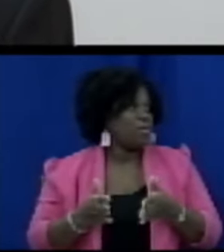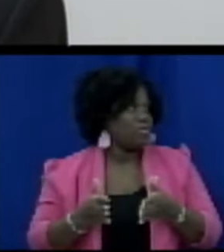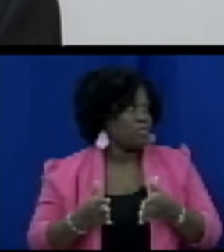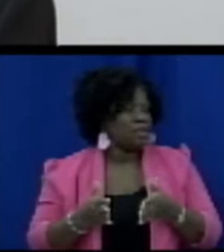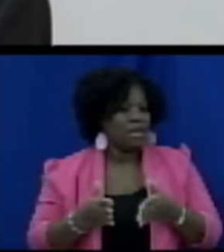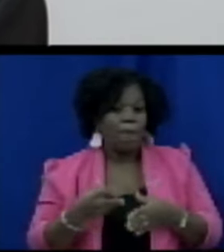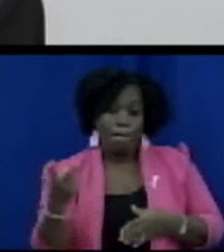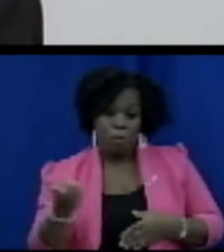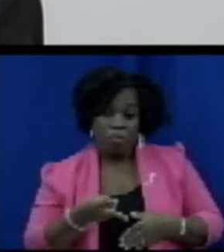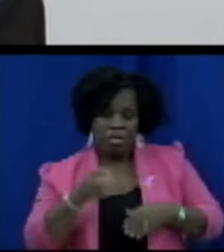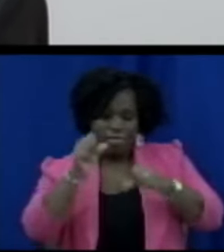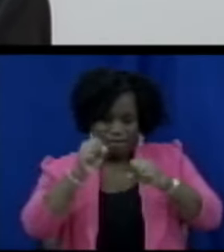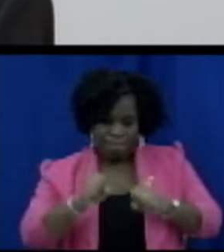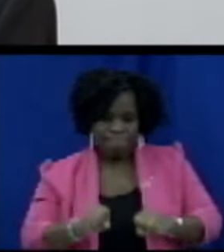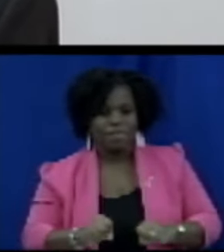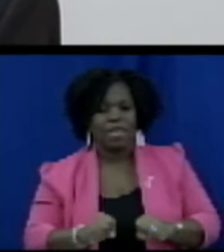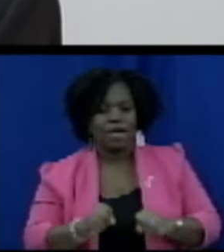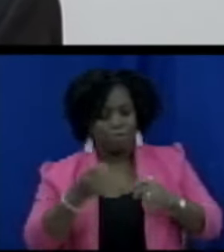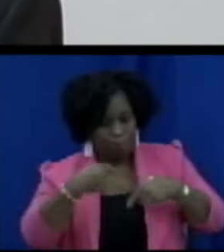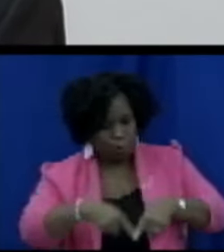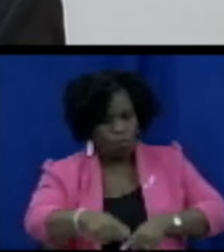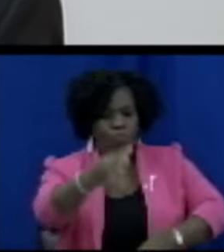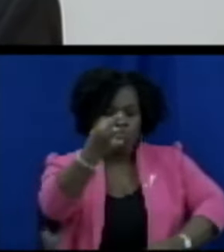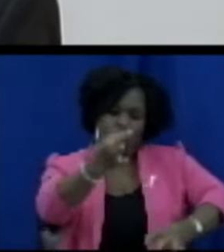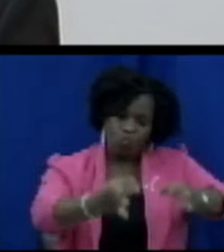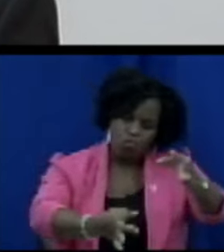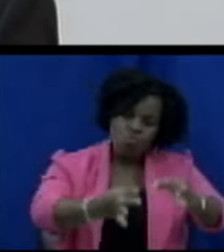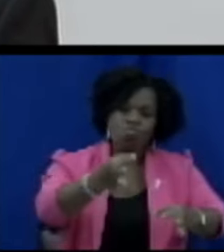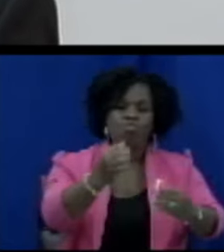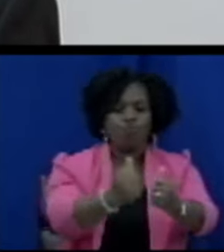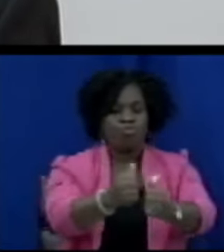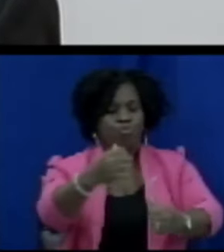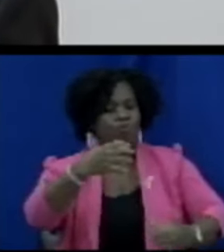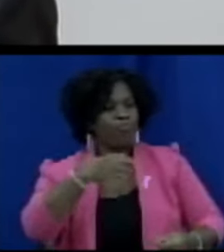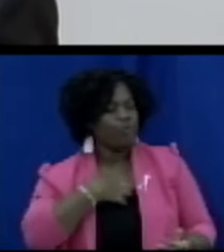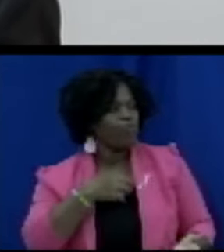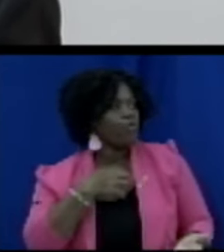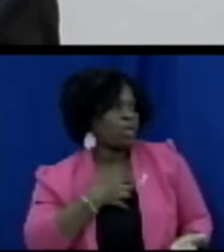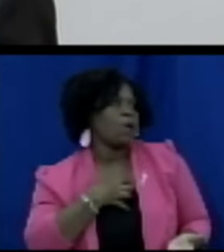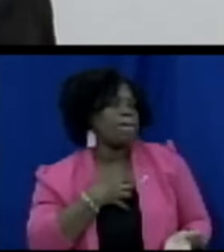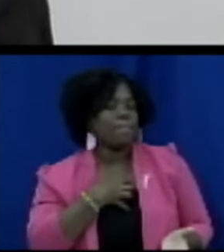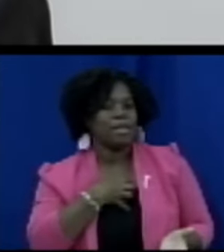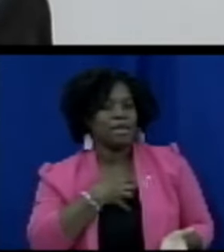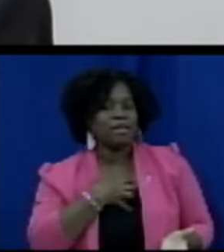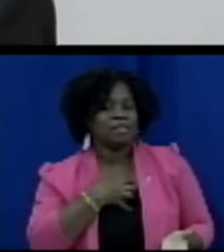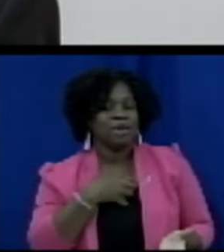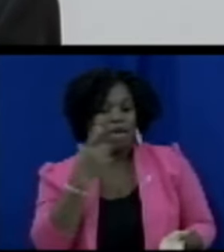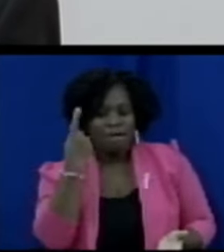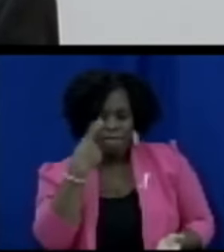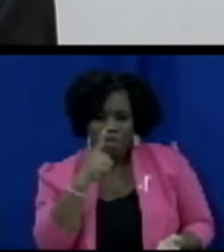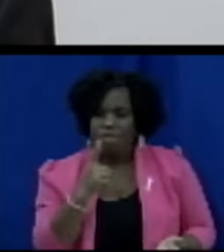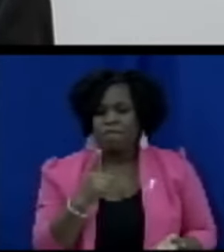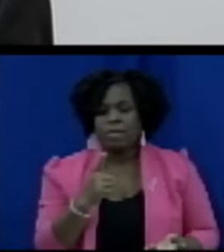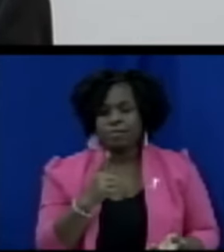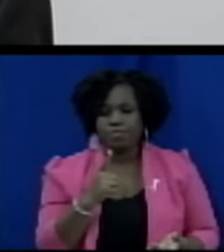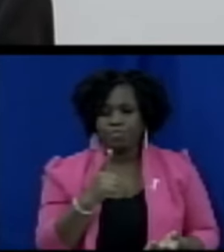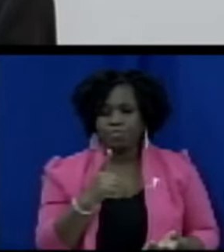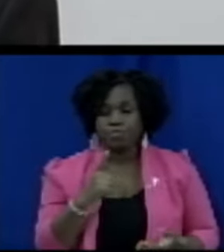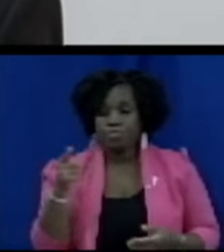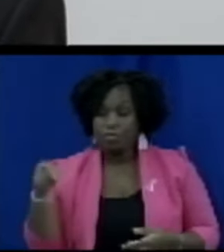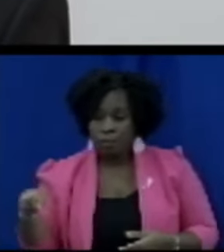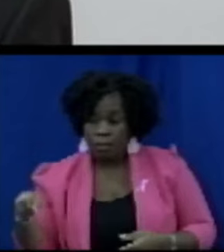to be heard and for consumer redress and for supplier defense